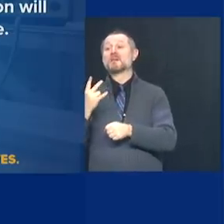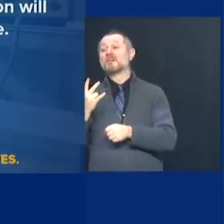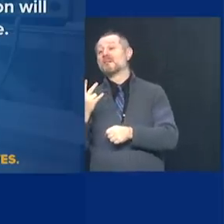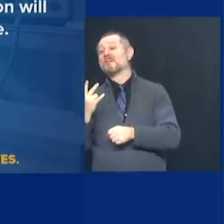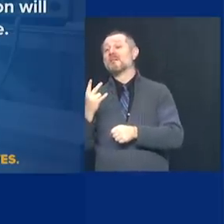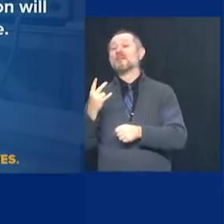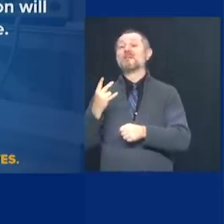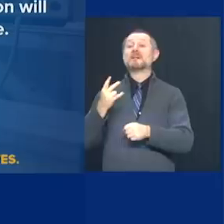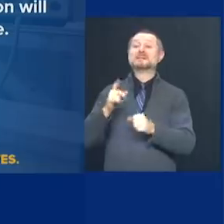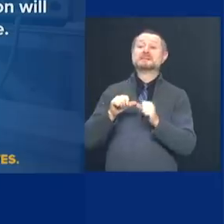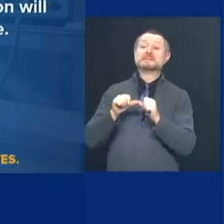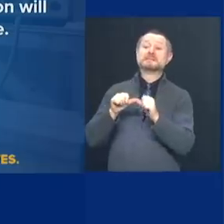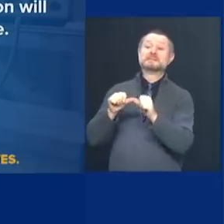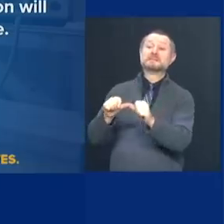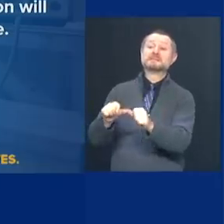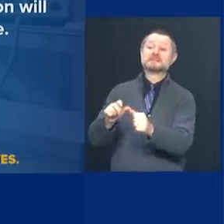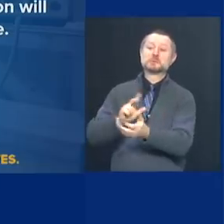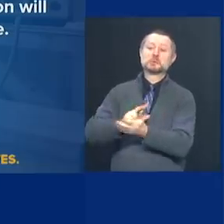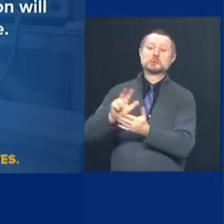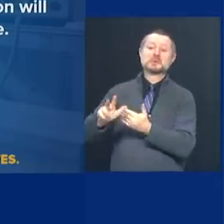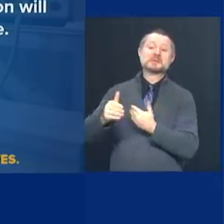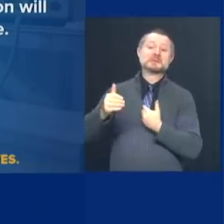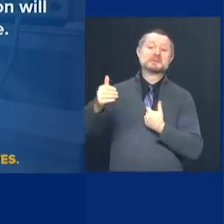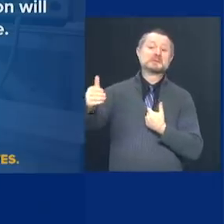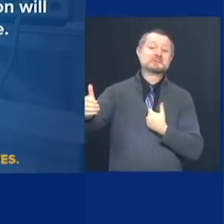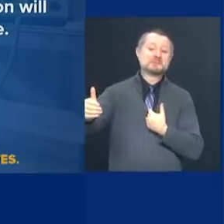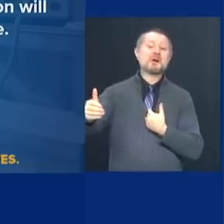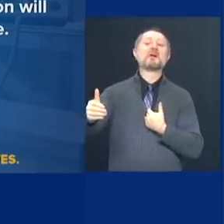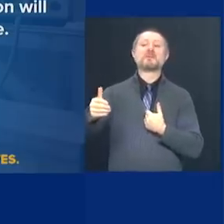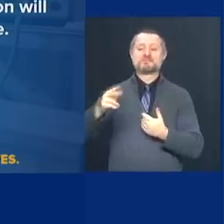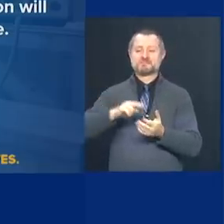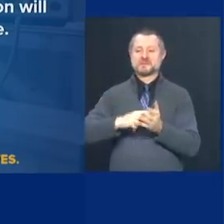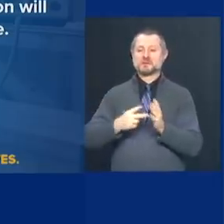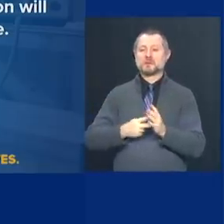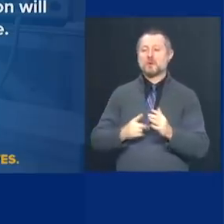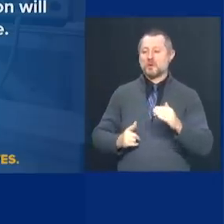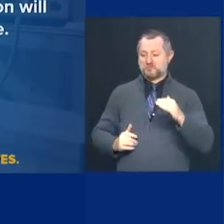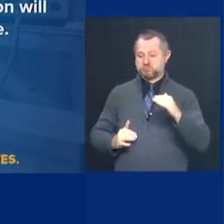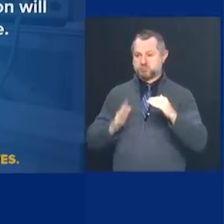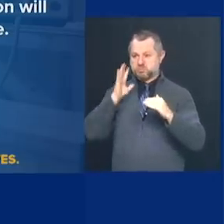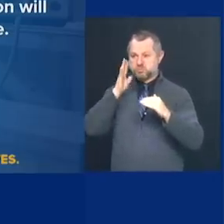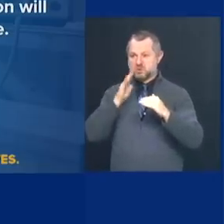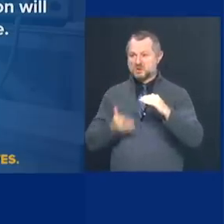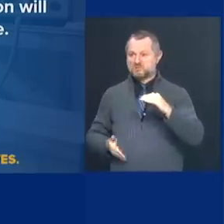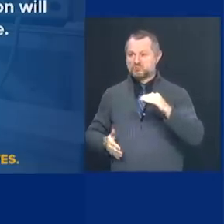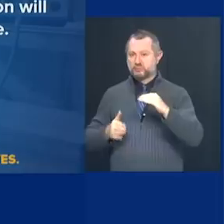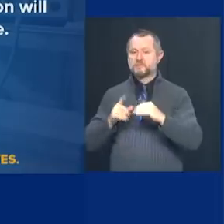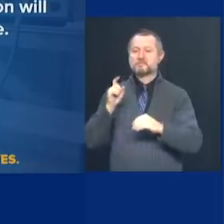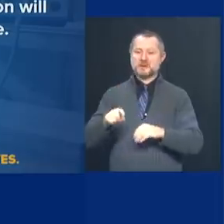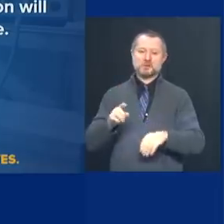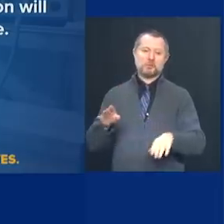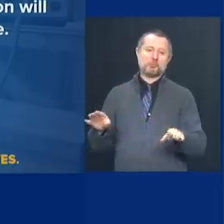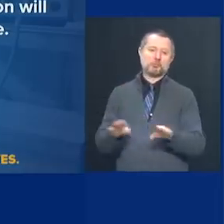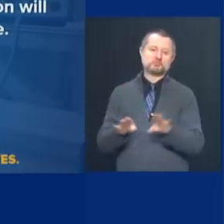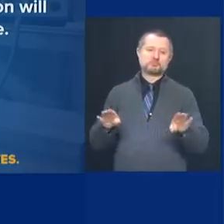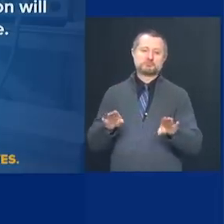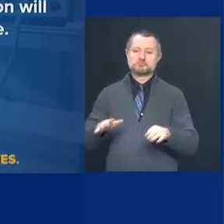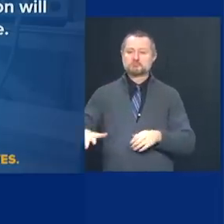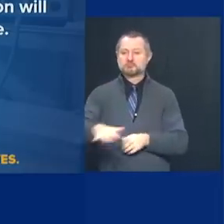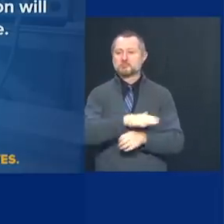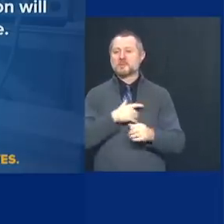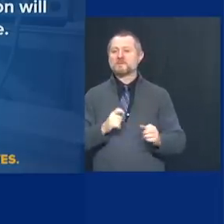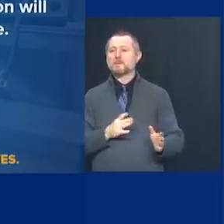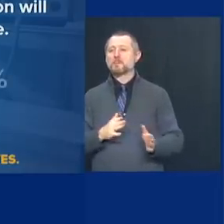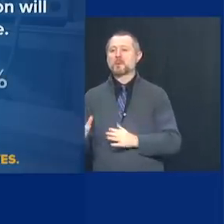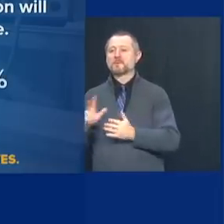continues for three weeks, you're going to hit critical hospital capacity. We close you down. We want that three week buffer.